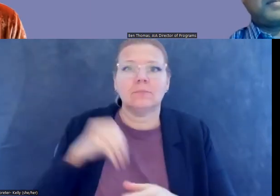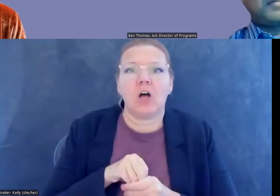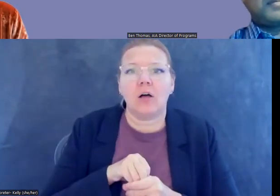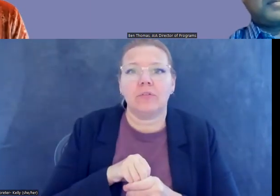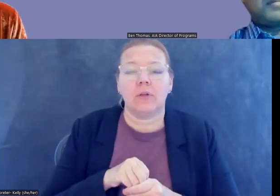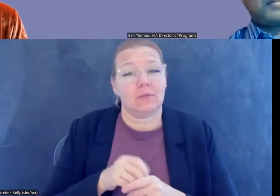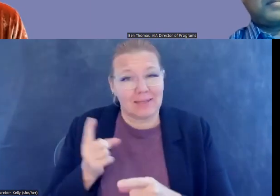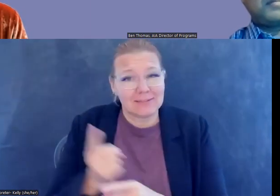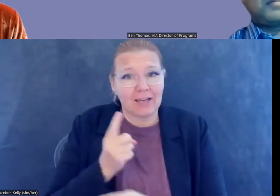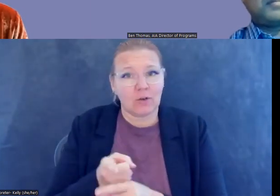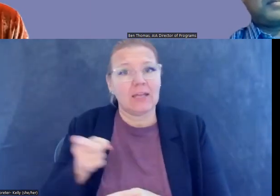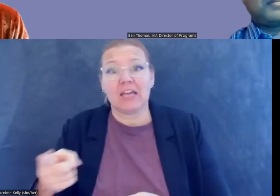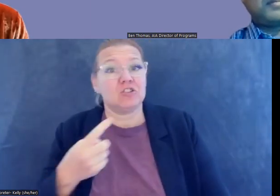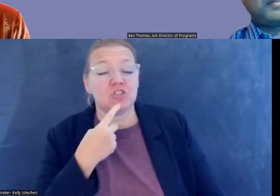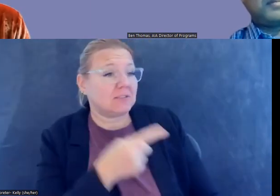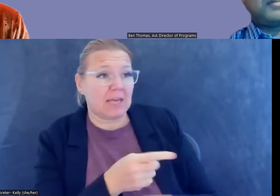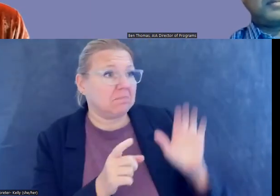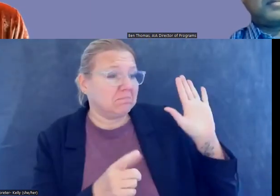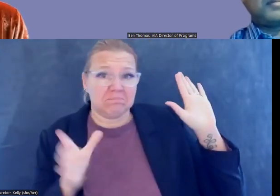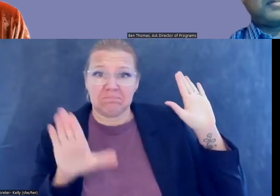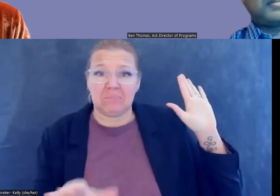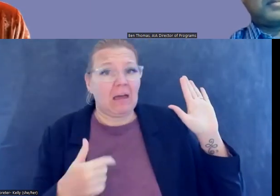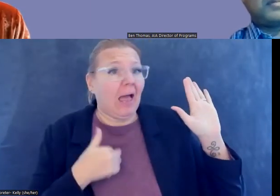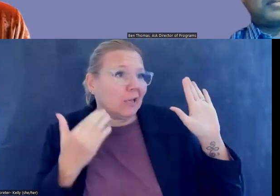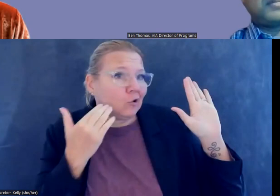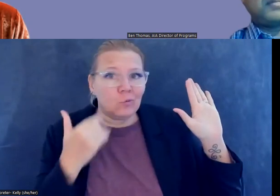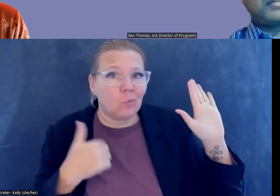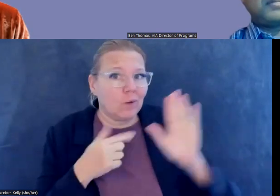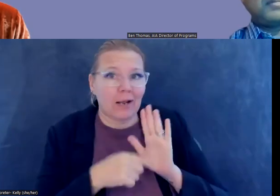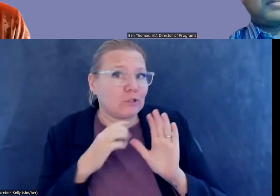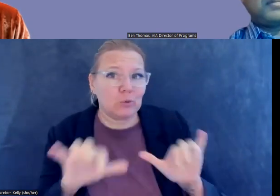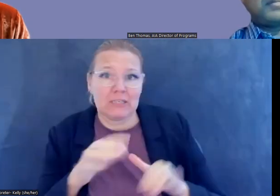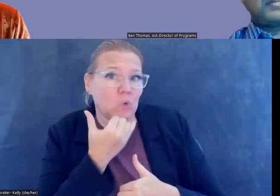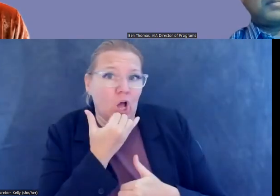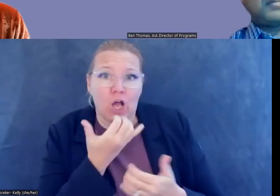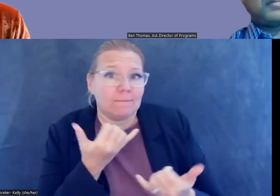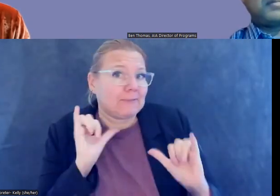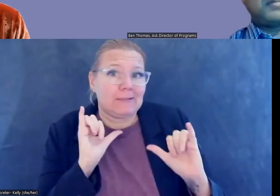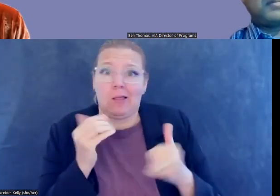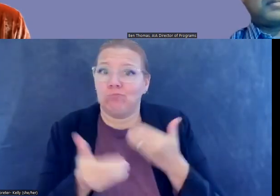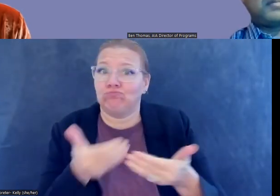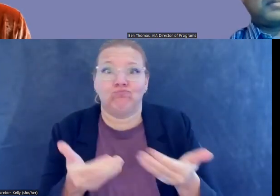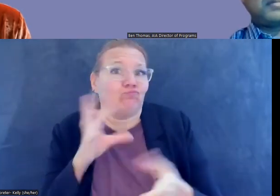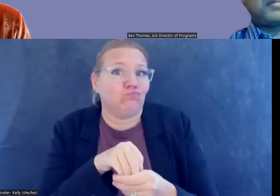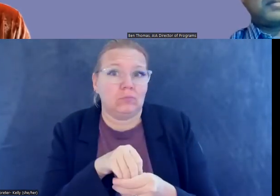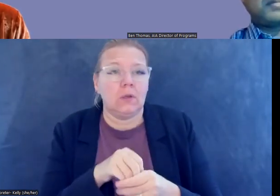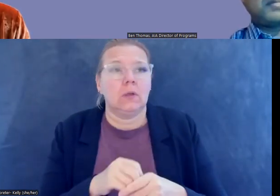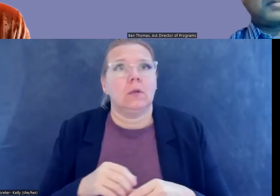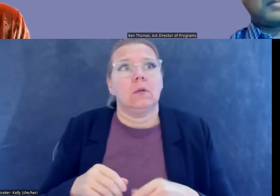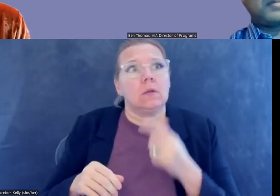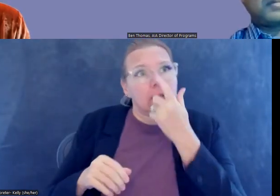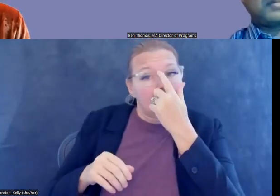plea said, you know, I knew what I was doing was wrong. Now, I, I do think there's a difference between someone like that,